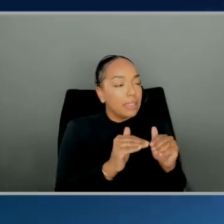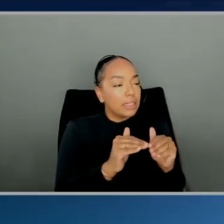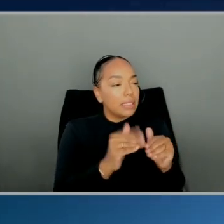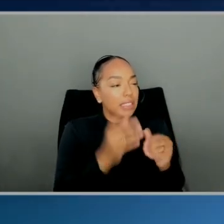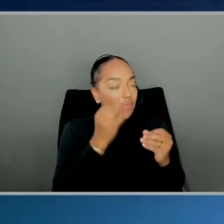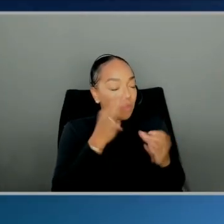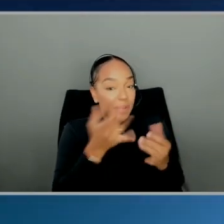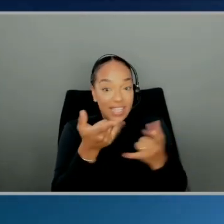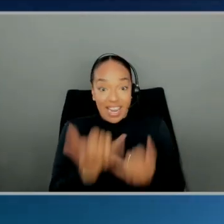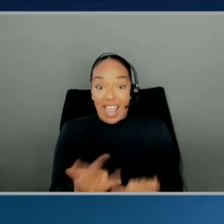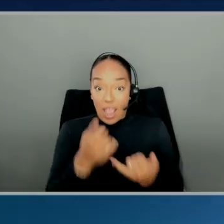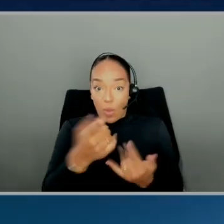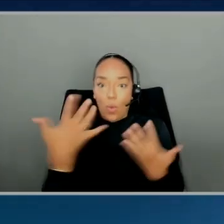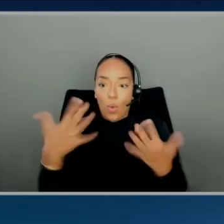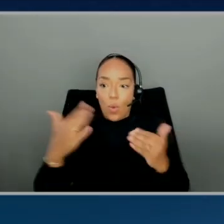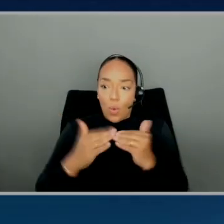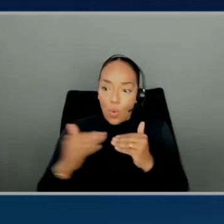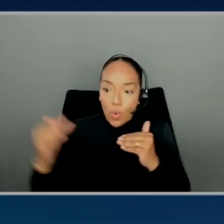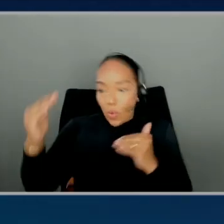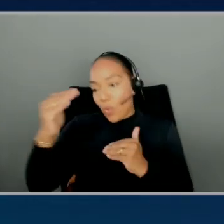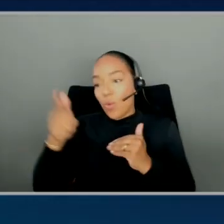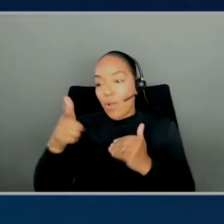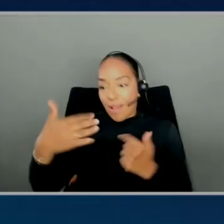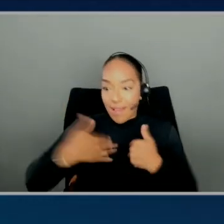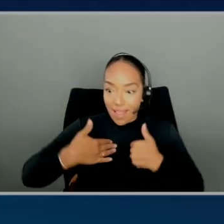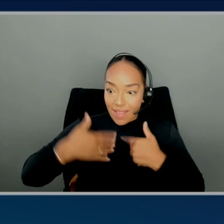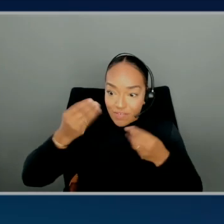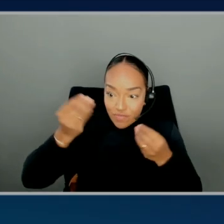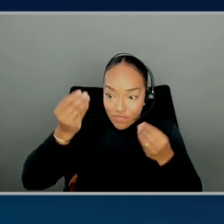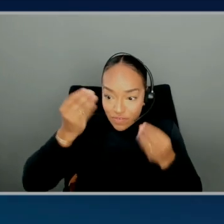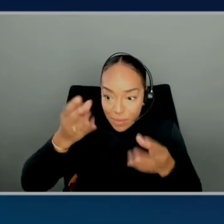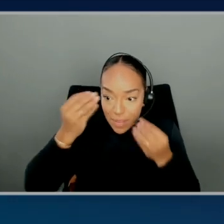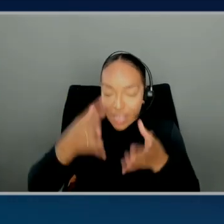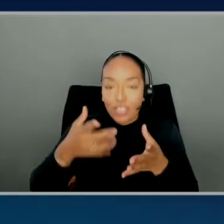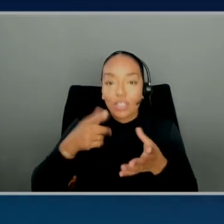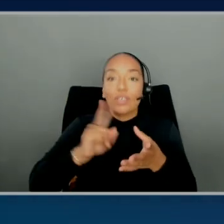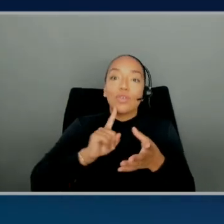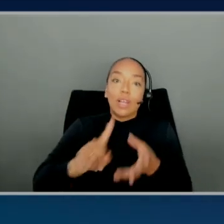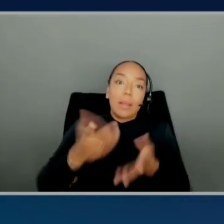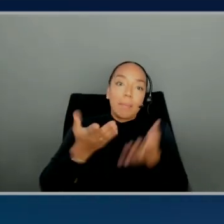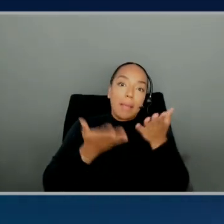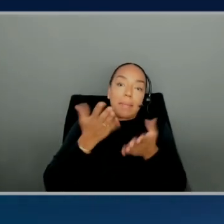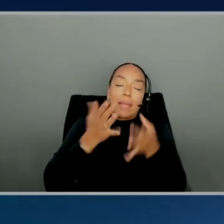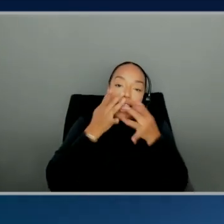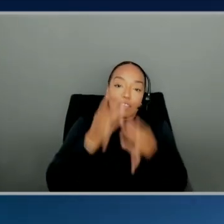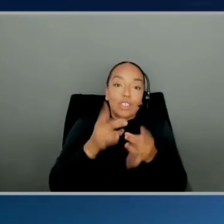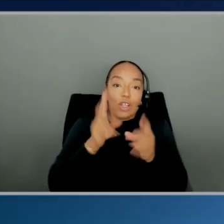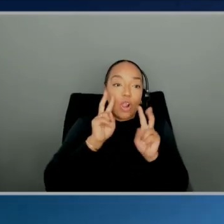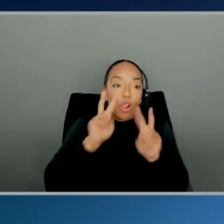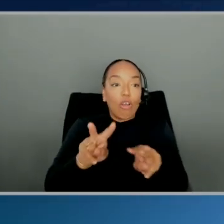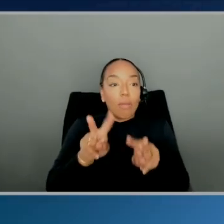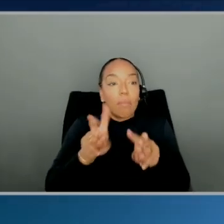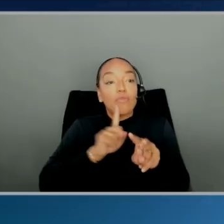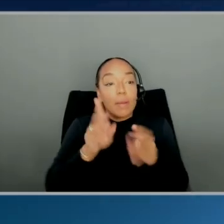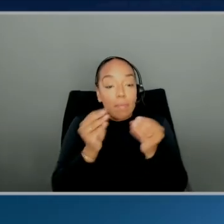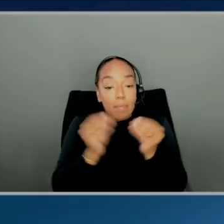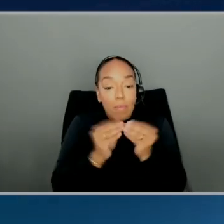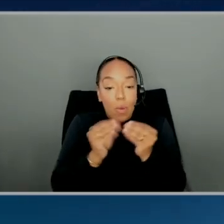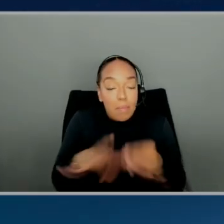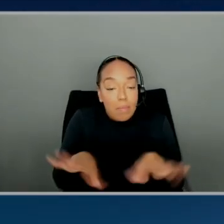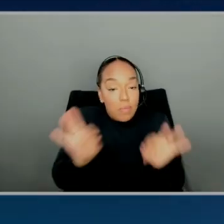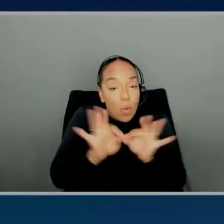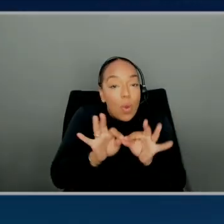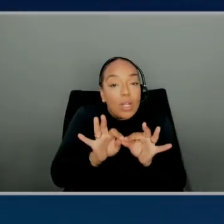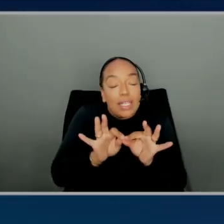level where now you have information, but that information maybe is interesting to look at, but more importantly is optimizing